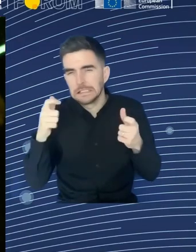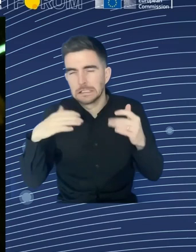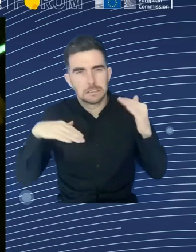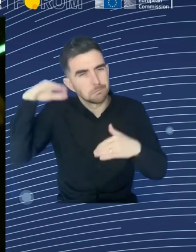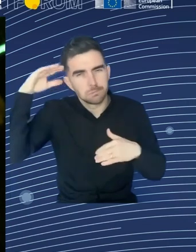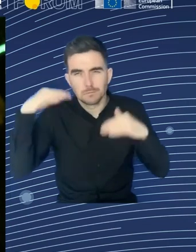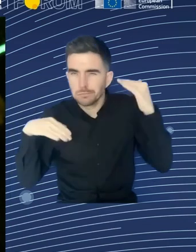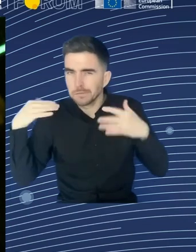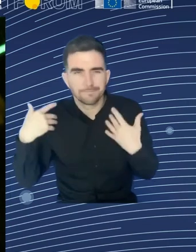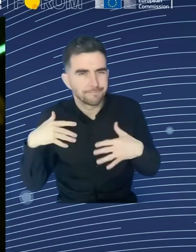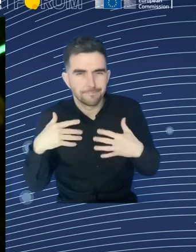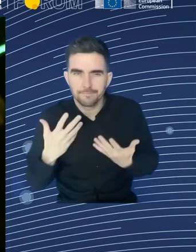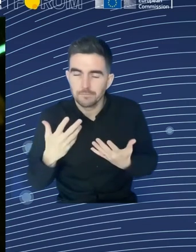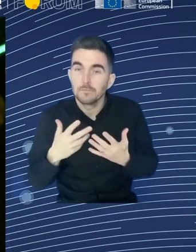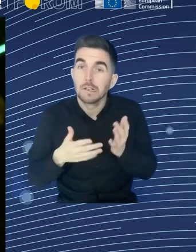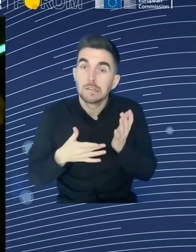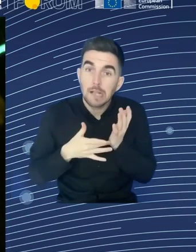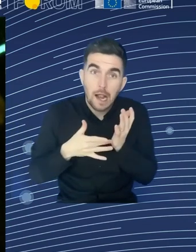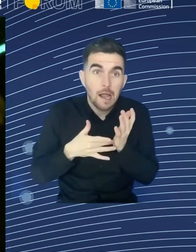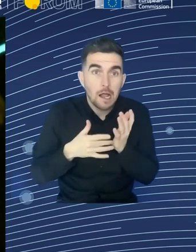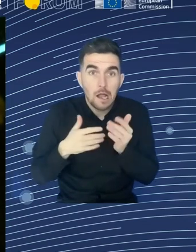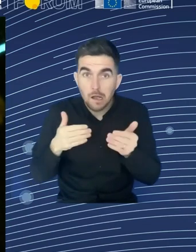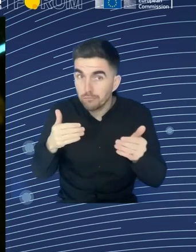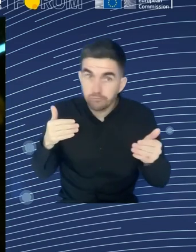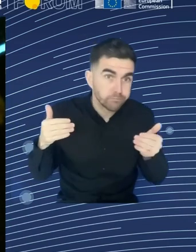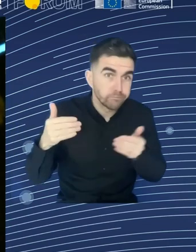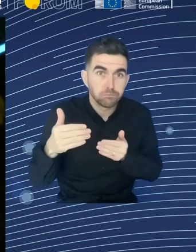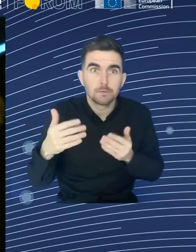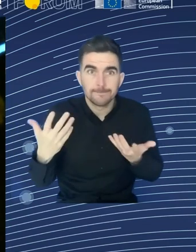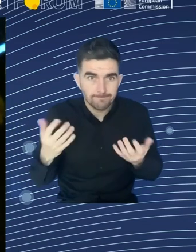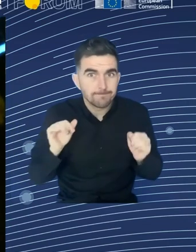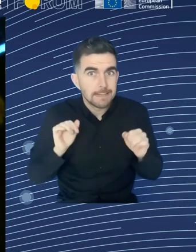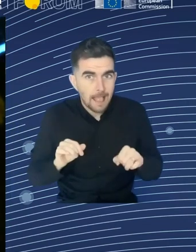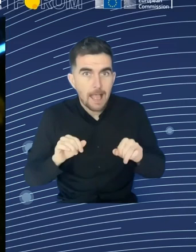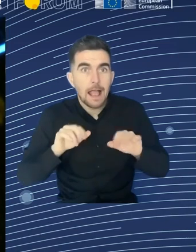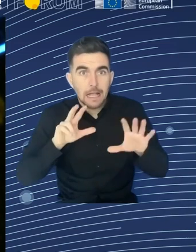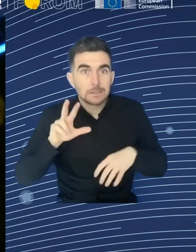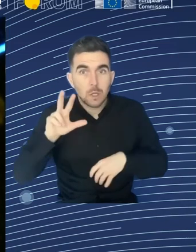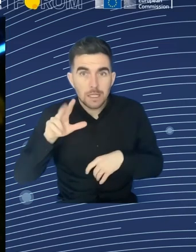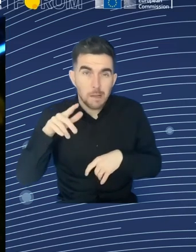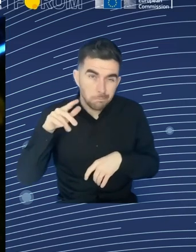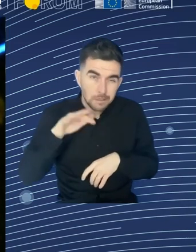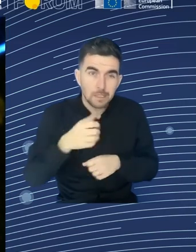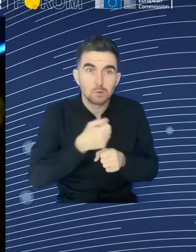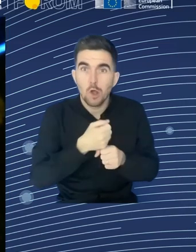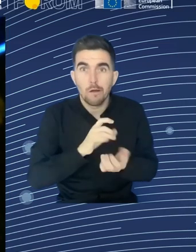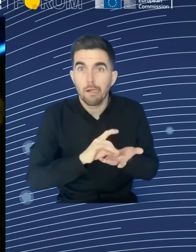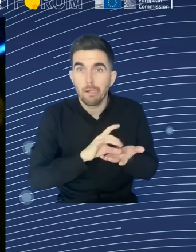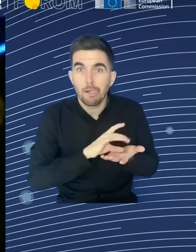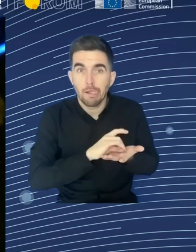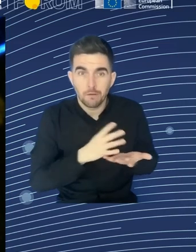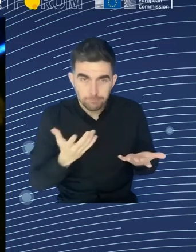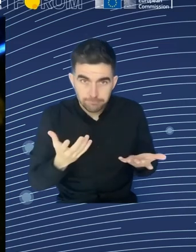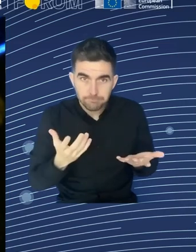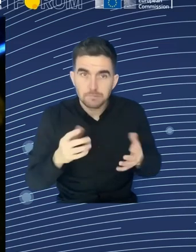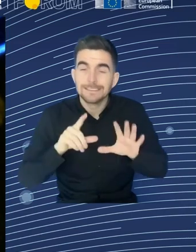education. Fiscal revenue of the EU27 was at 6.1 trillion in 2021, making up just over 40% of the